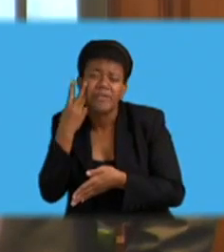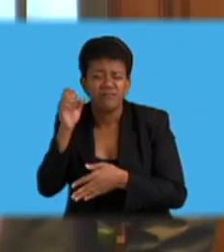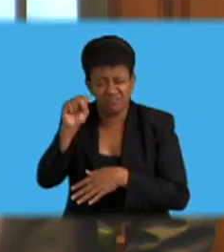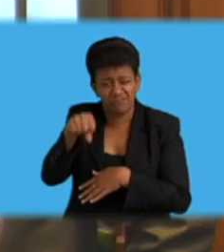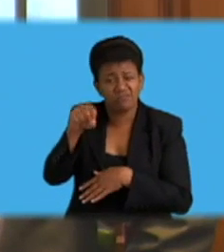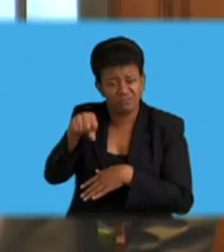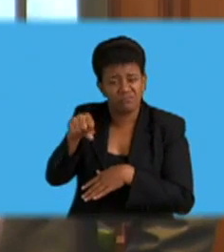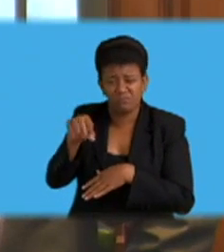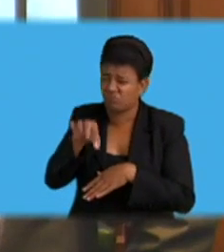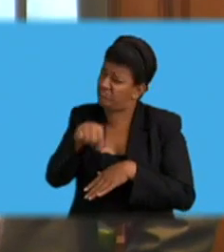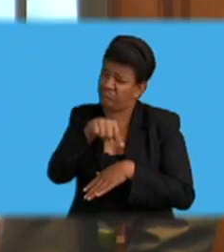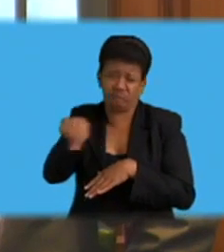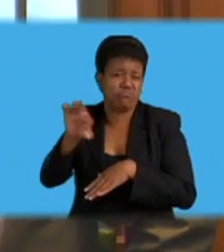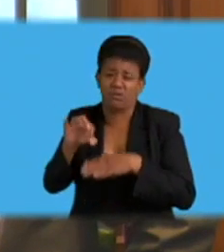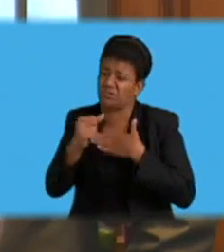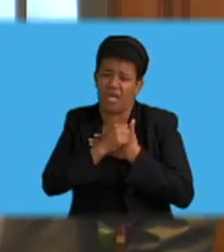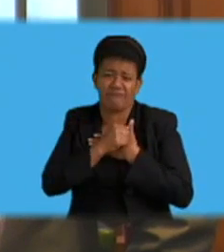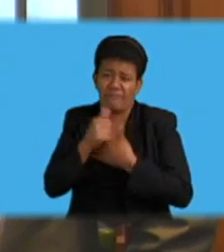tell us?